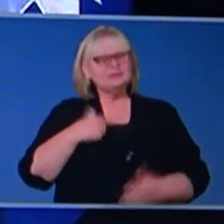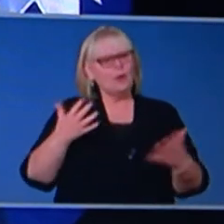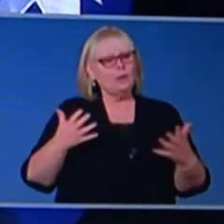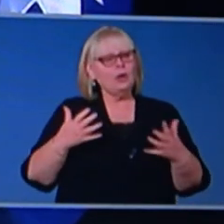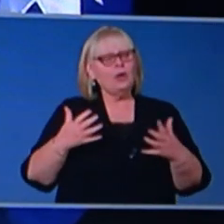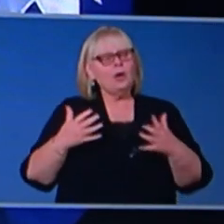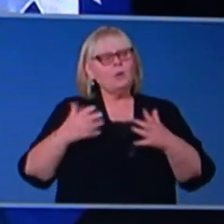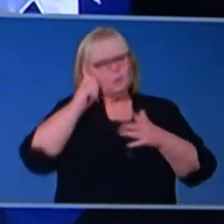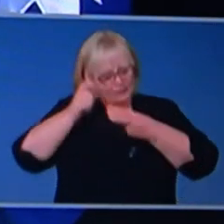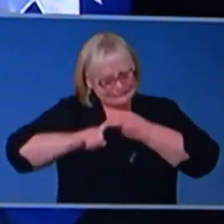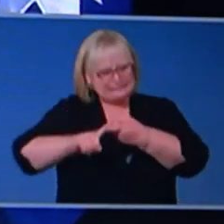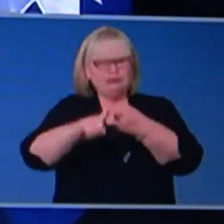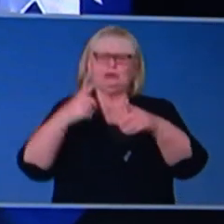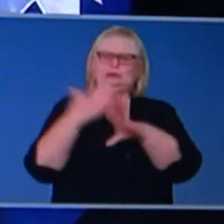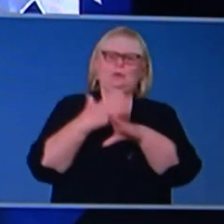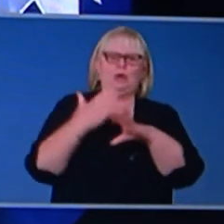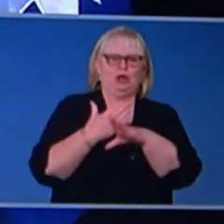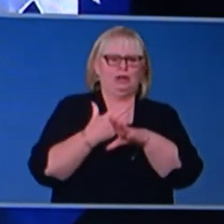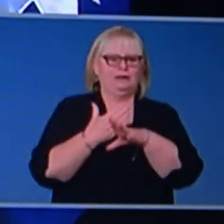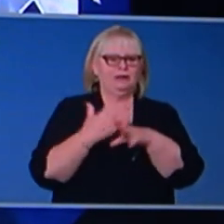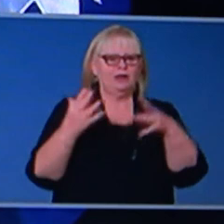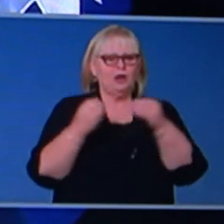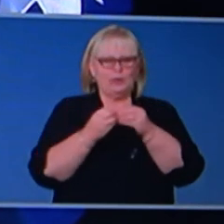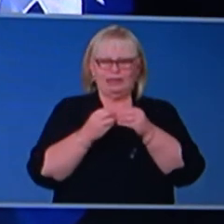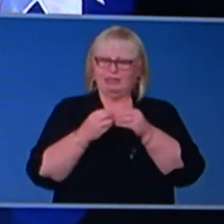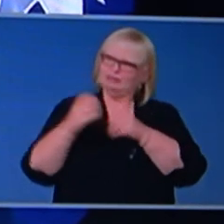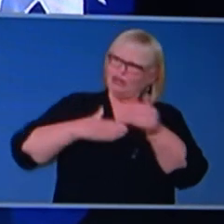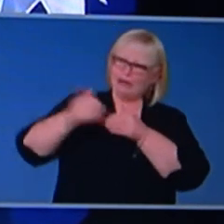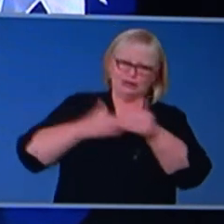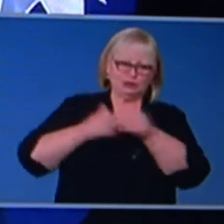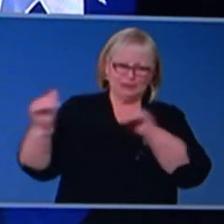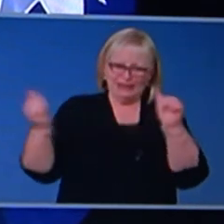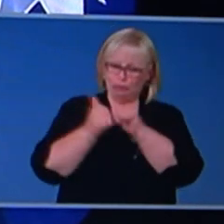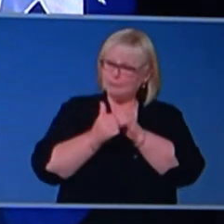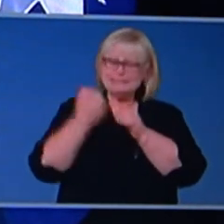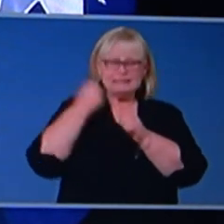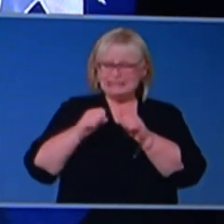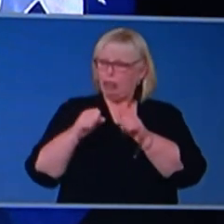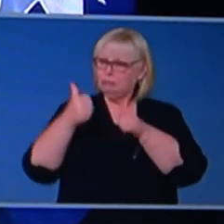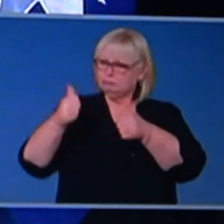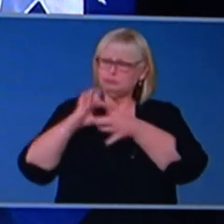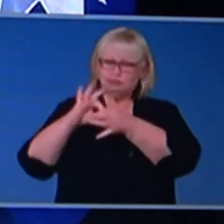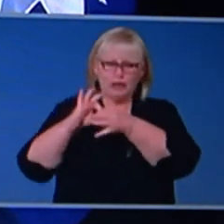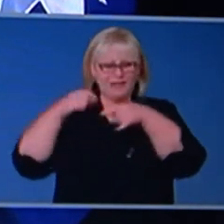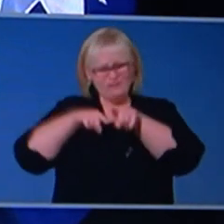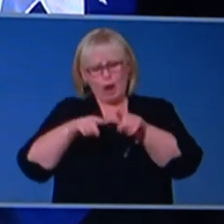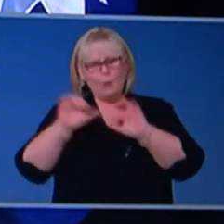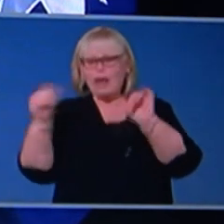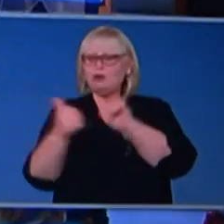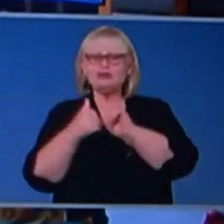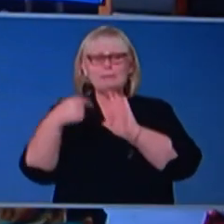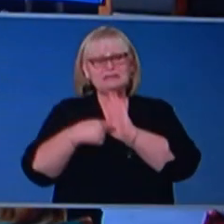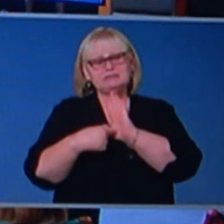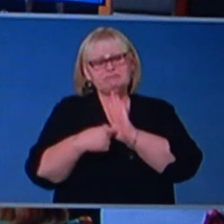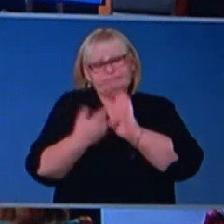And so we will continue to work, uh, within that arrangement and, uh, pursue that relationship based on that agreement. Phil.